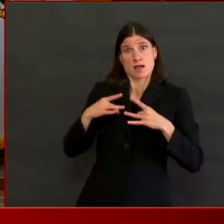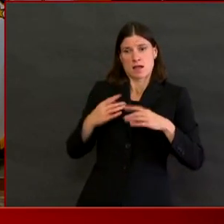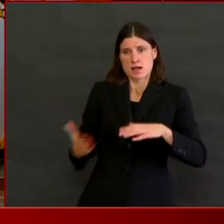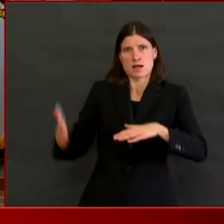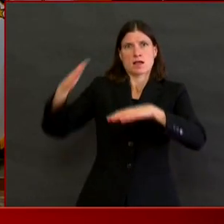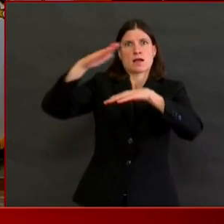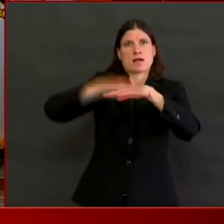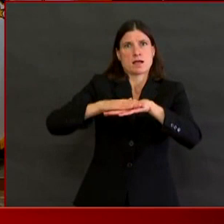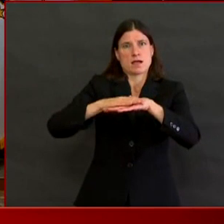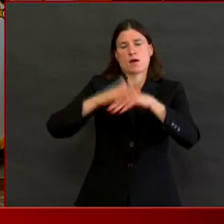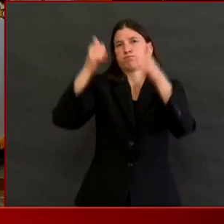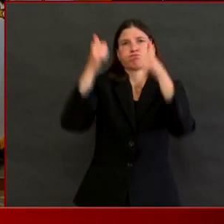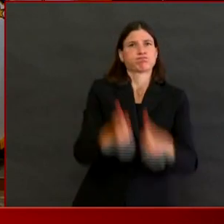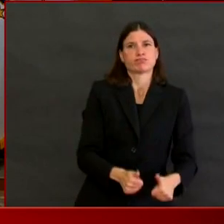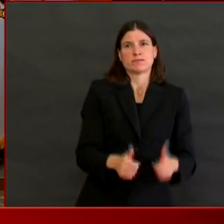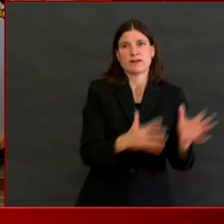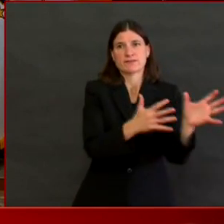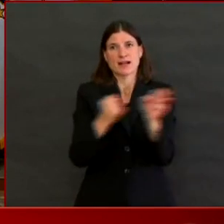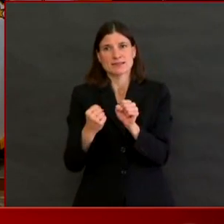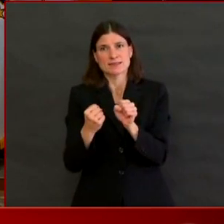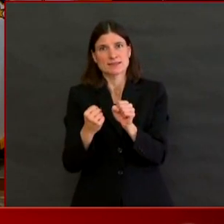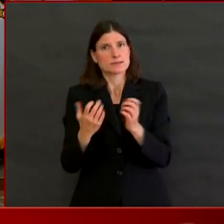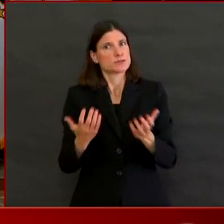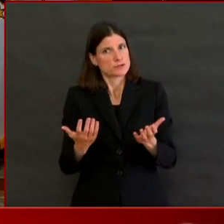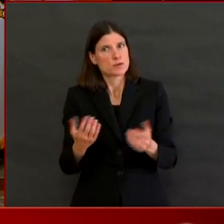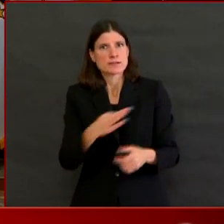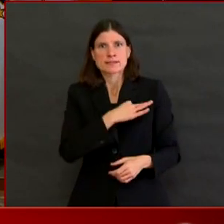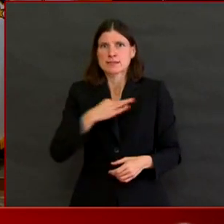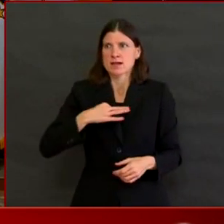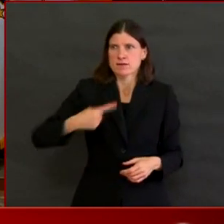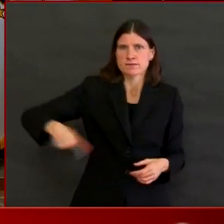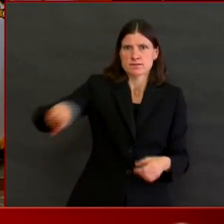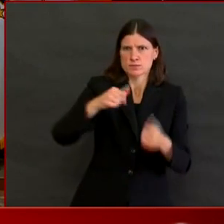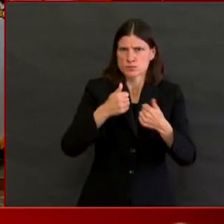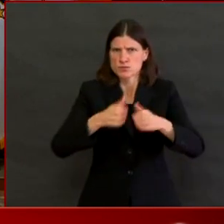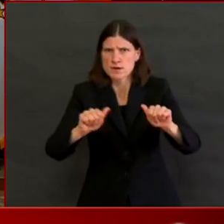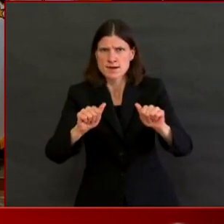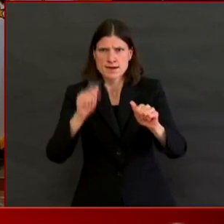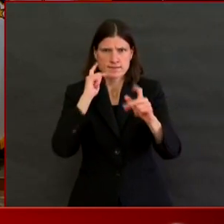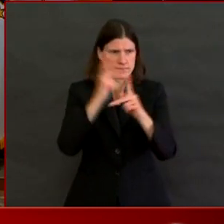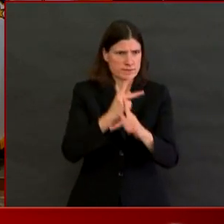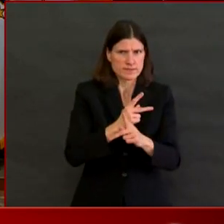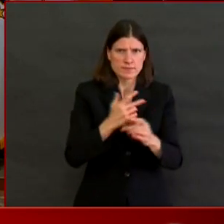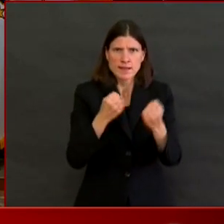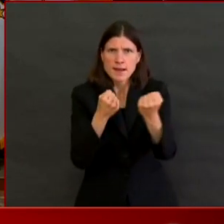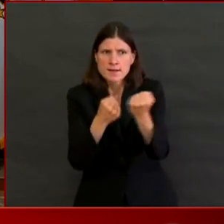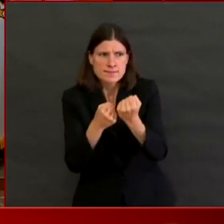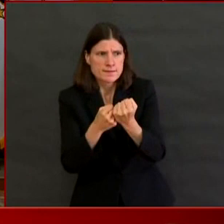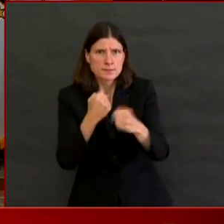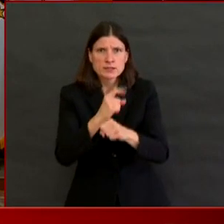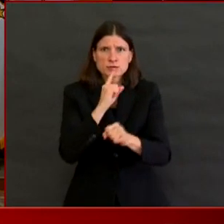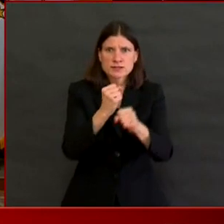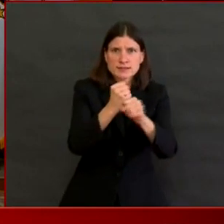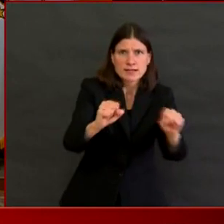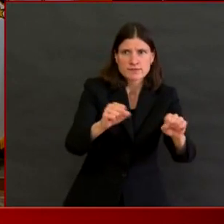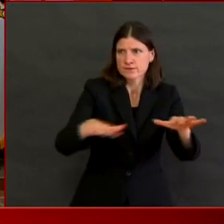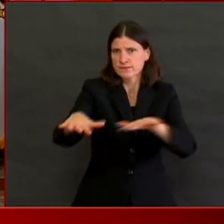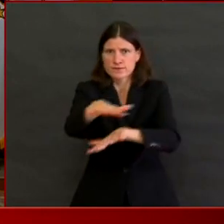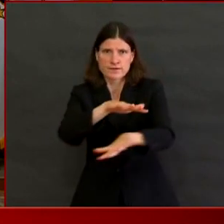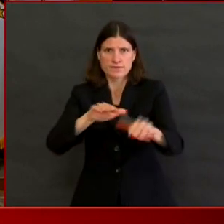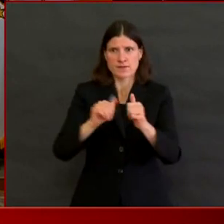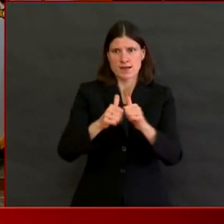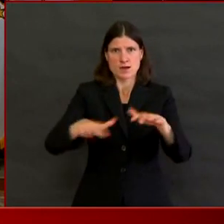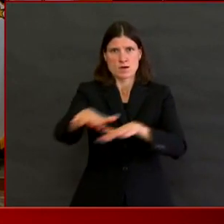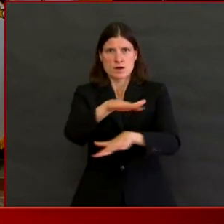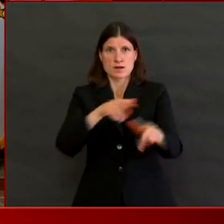and the challenges facing us as a state are that this virus is very transmissible and it is very